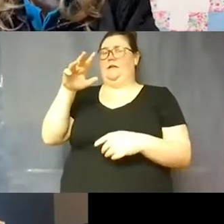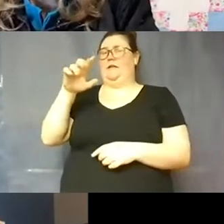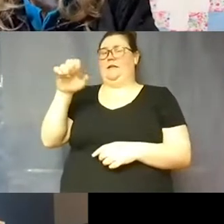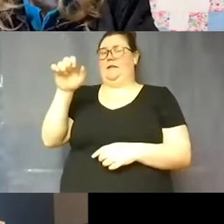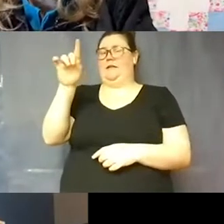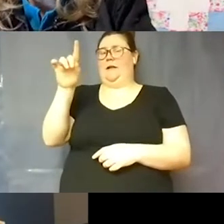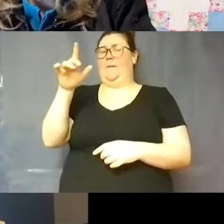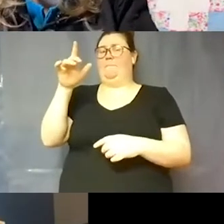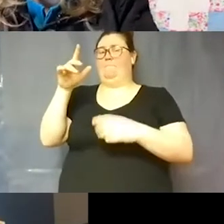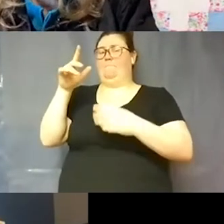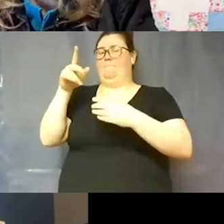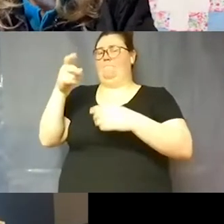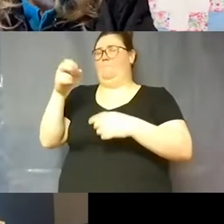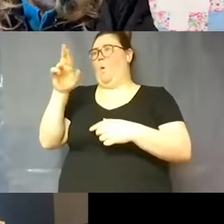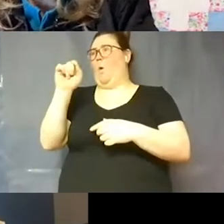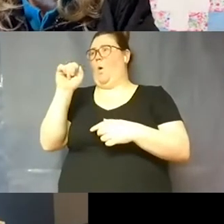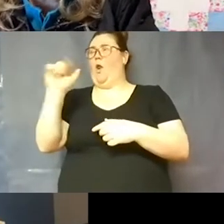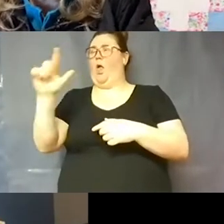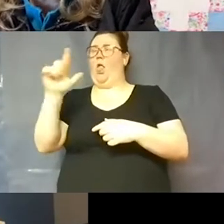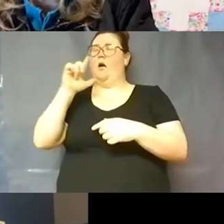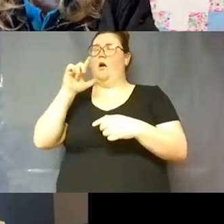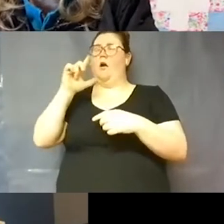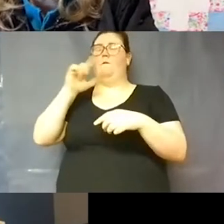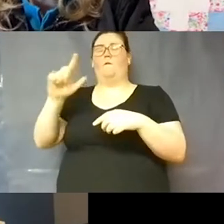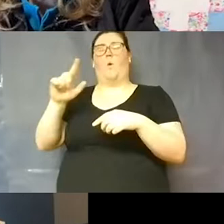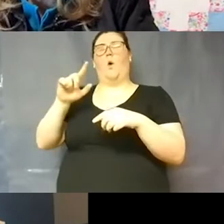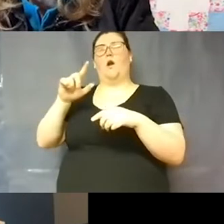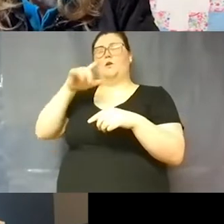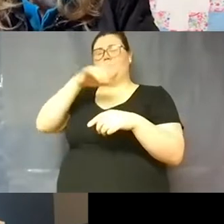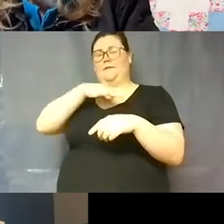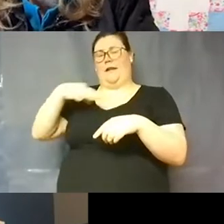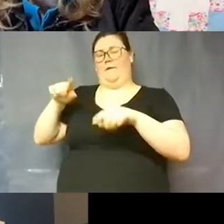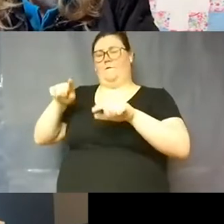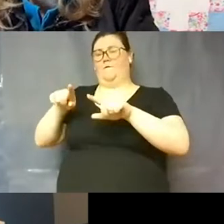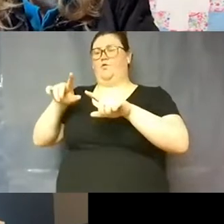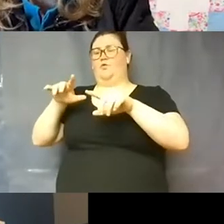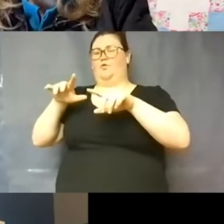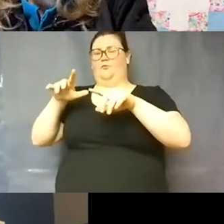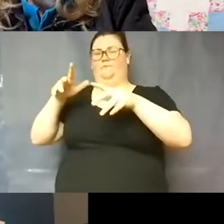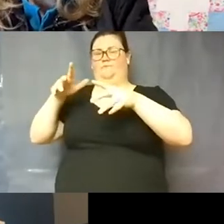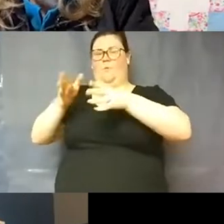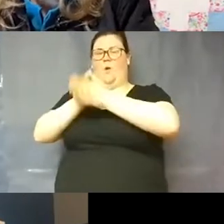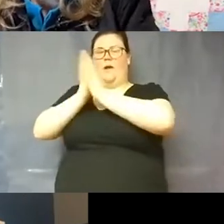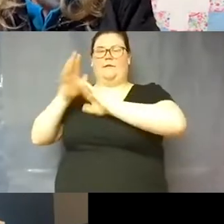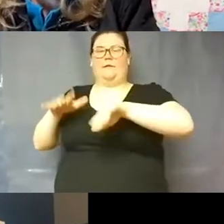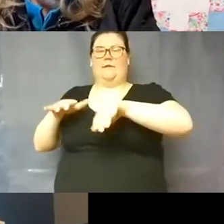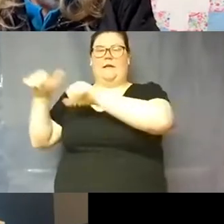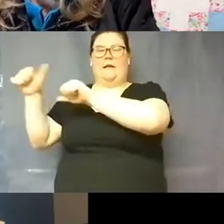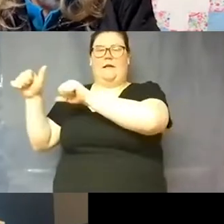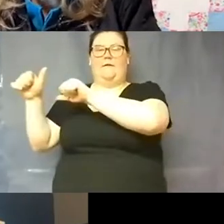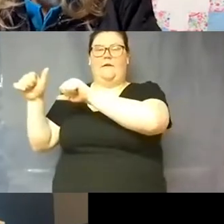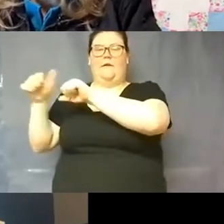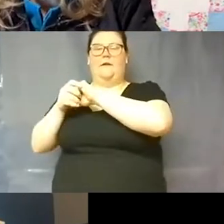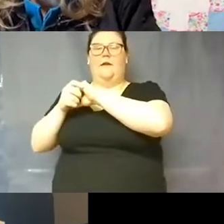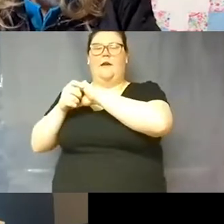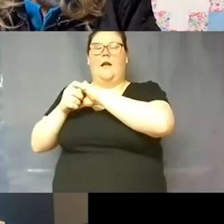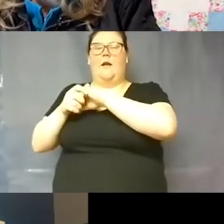employees to apply and request for leave. We have two types of leave. We have AWA which runs through